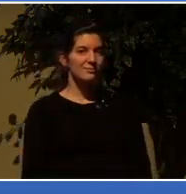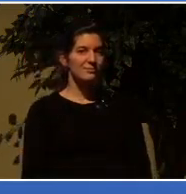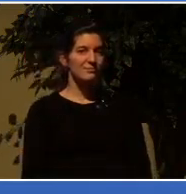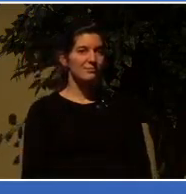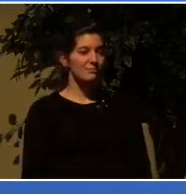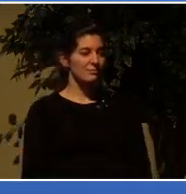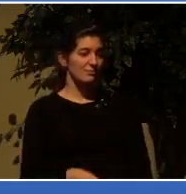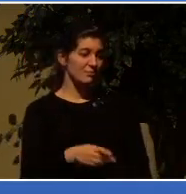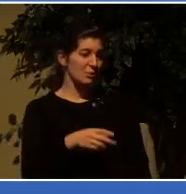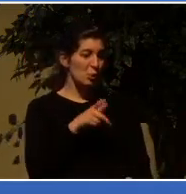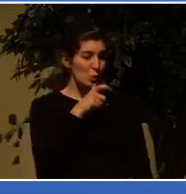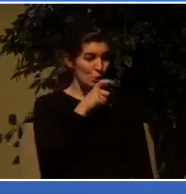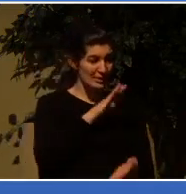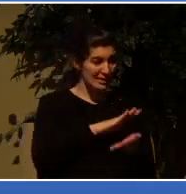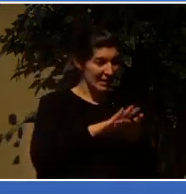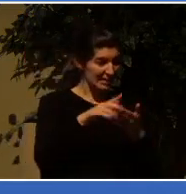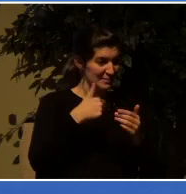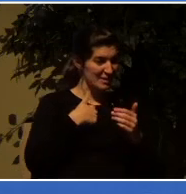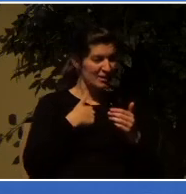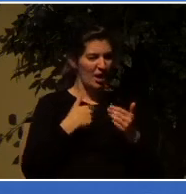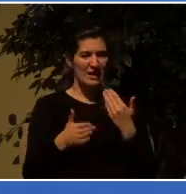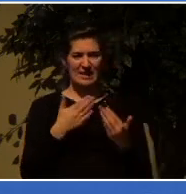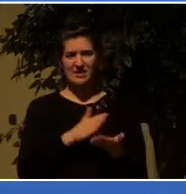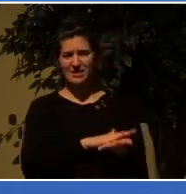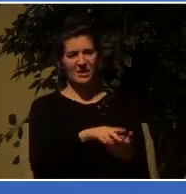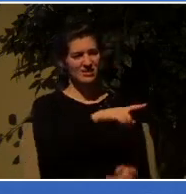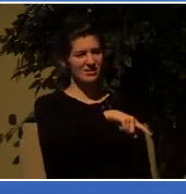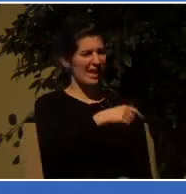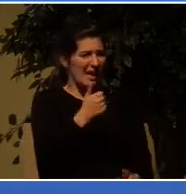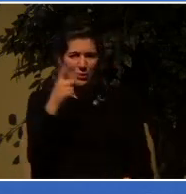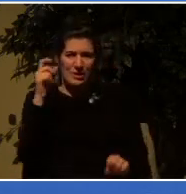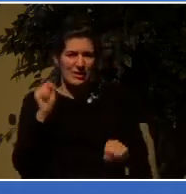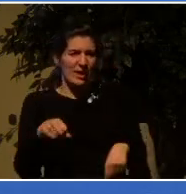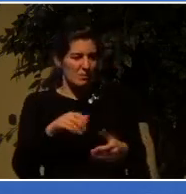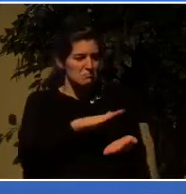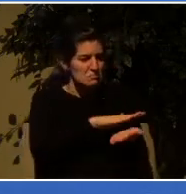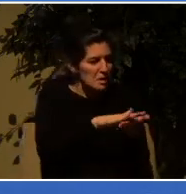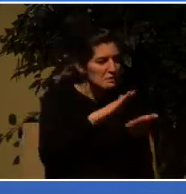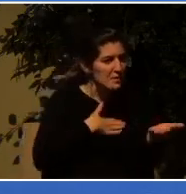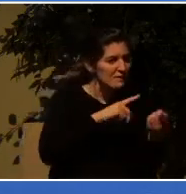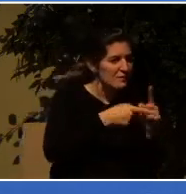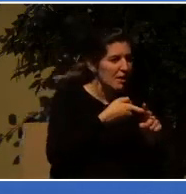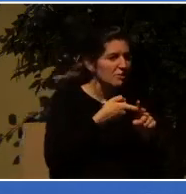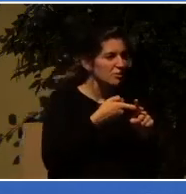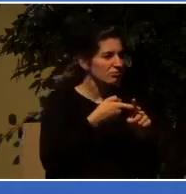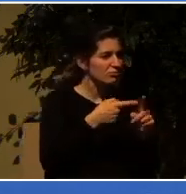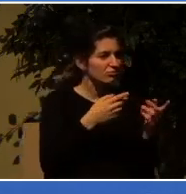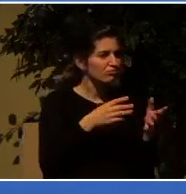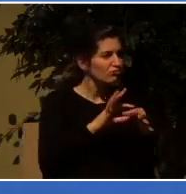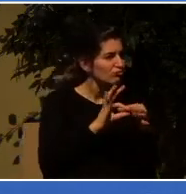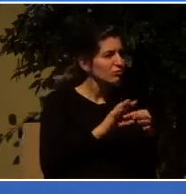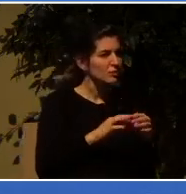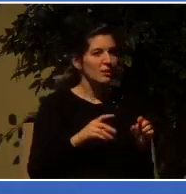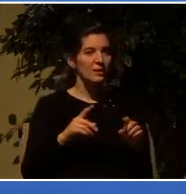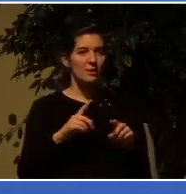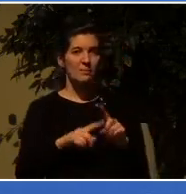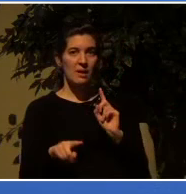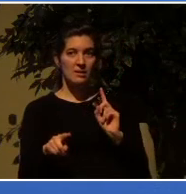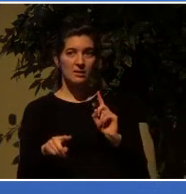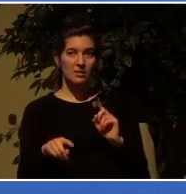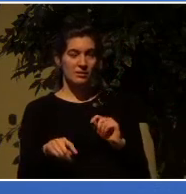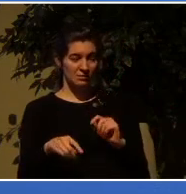who are nice in return, but you want to see whether the life of Christ lives in you or not. See what you look like